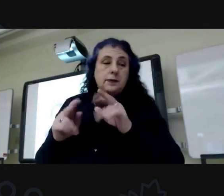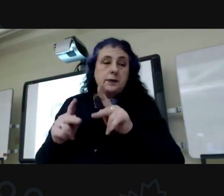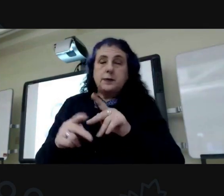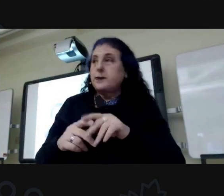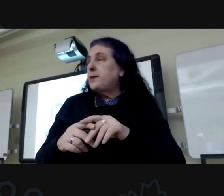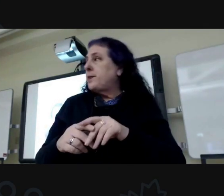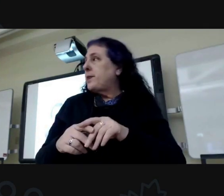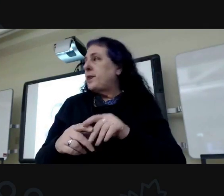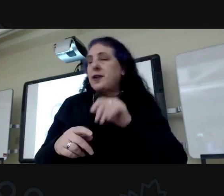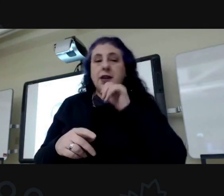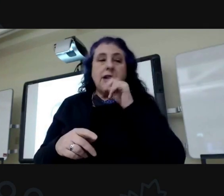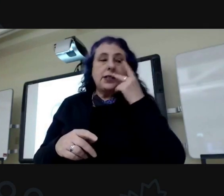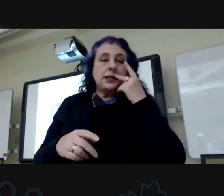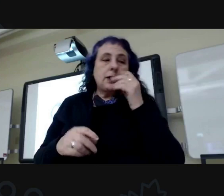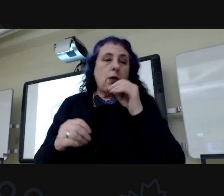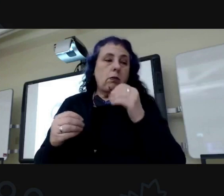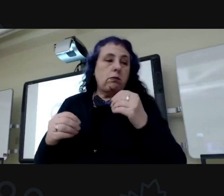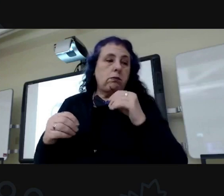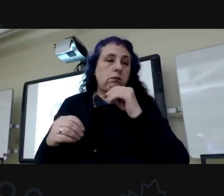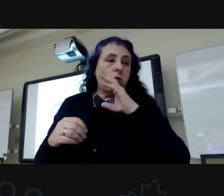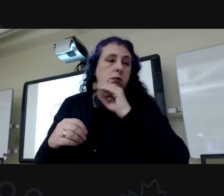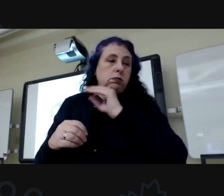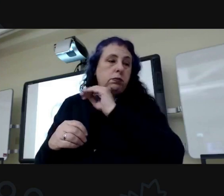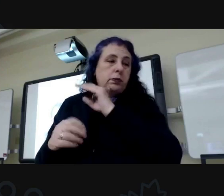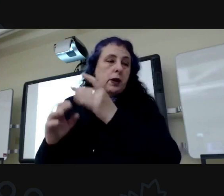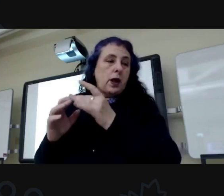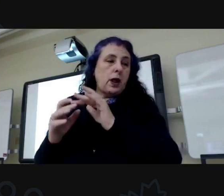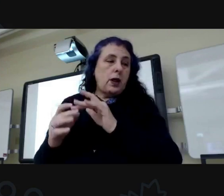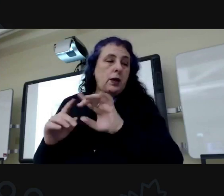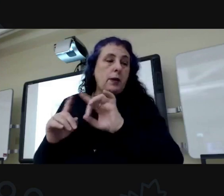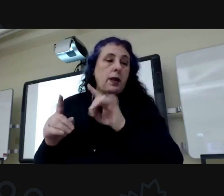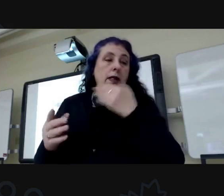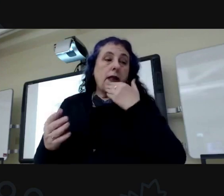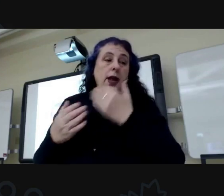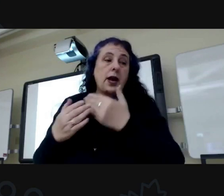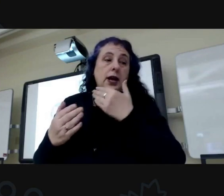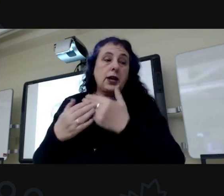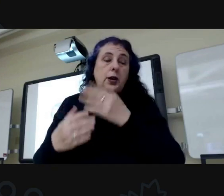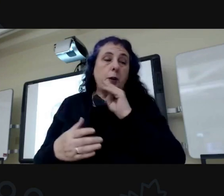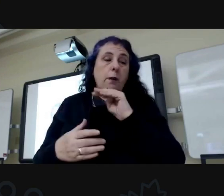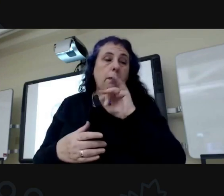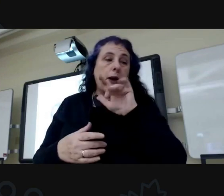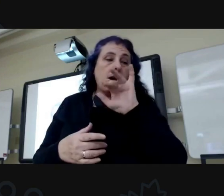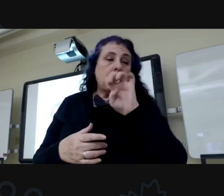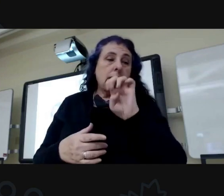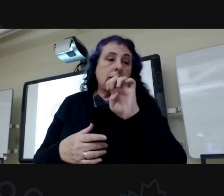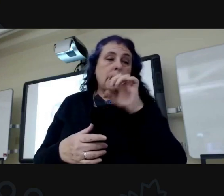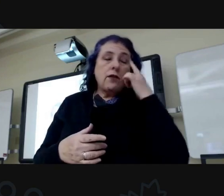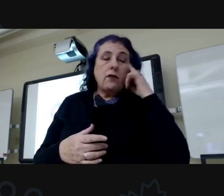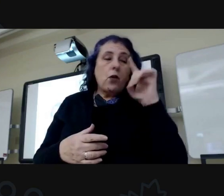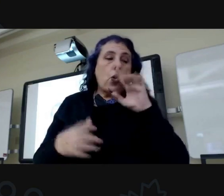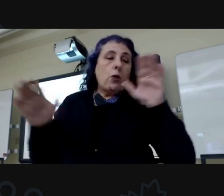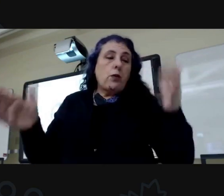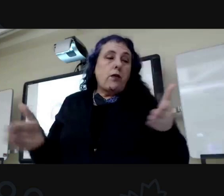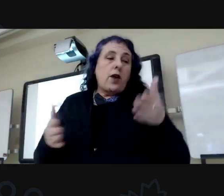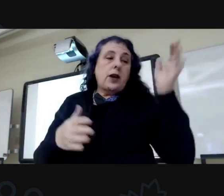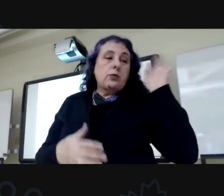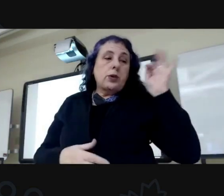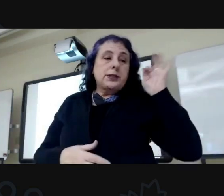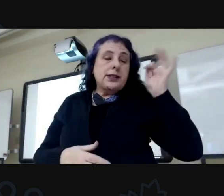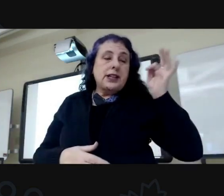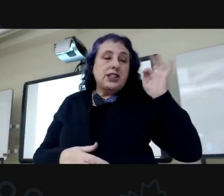I'm not, I'm not seeing any more online, Mike. But thank you, Mike, for providing this presentation and